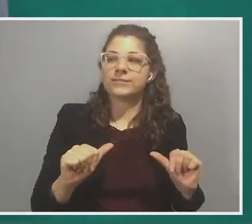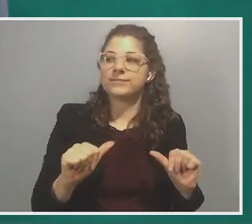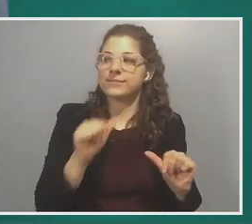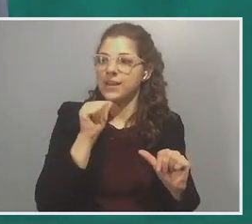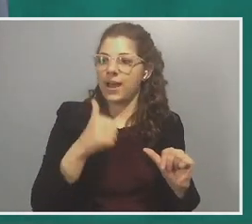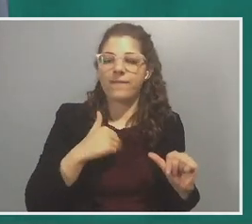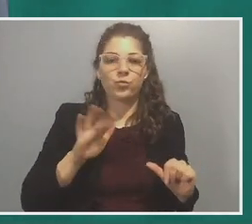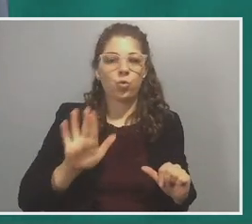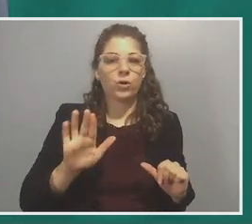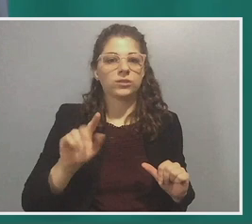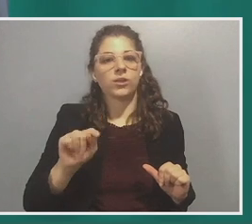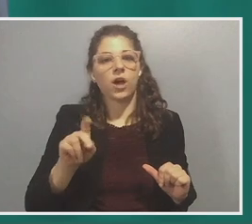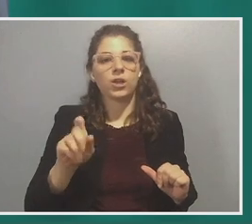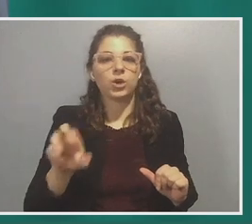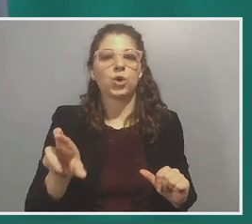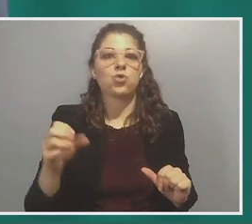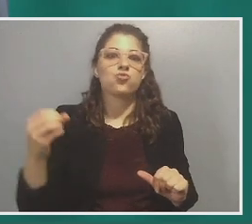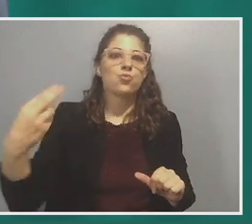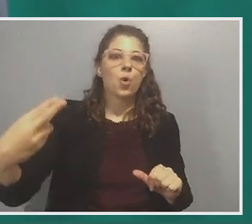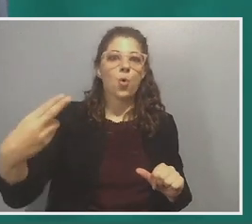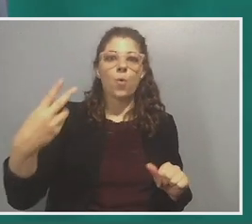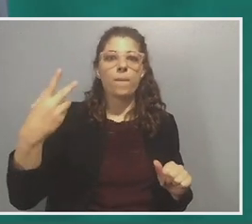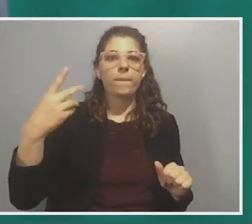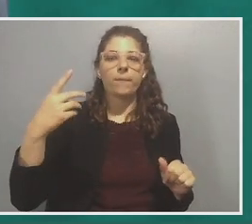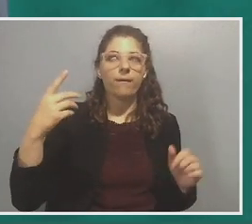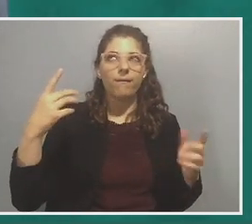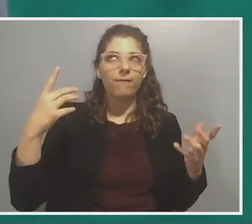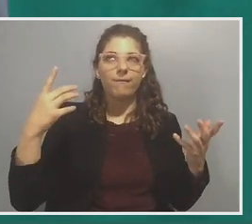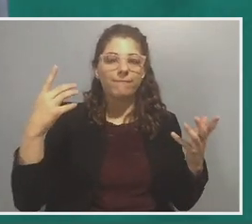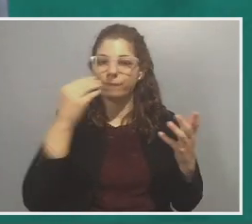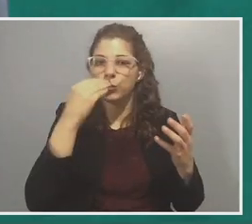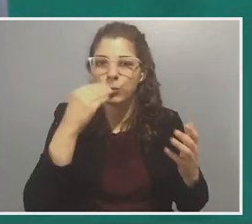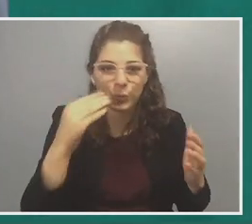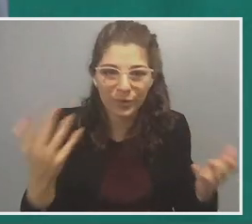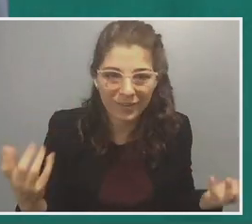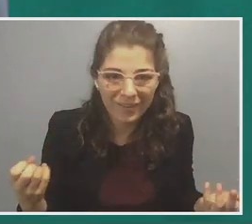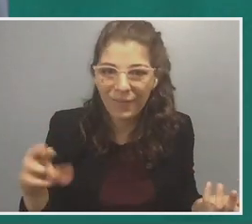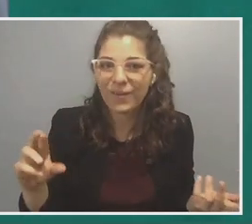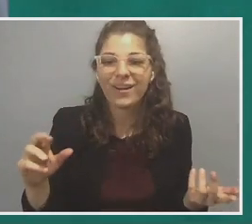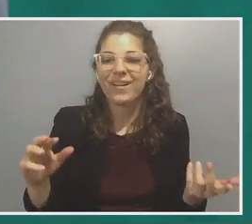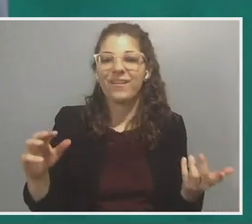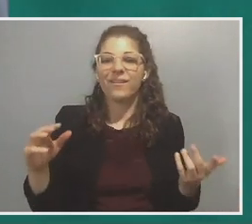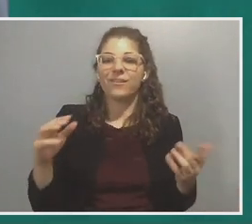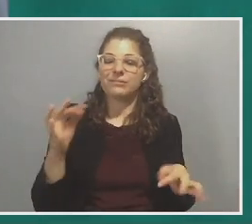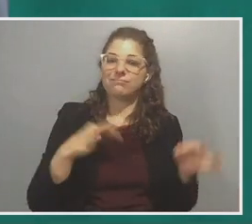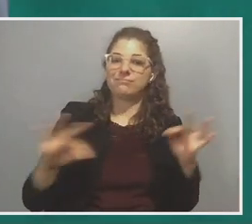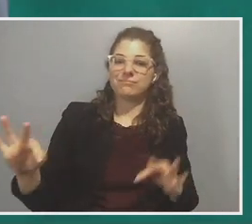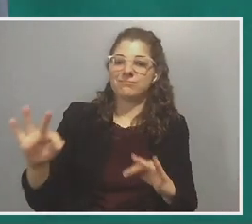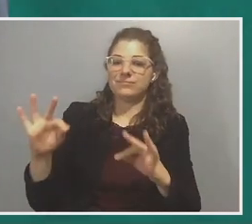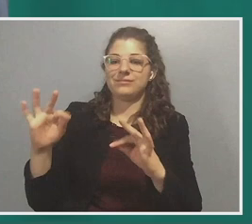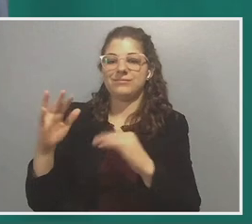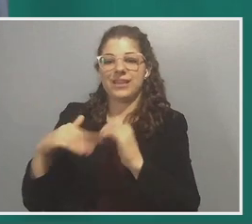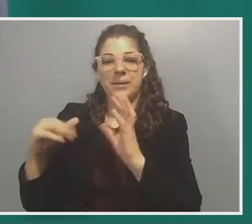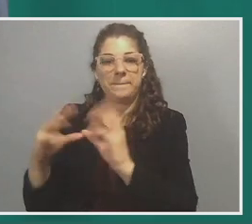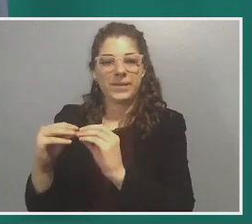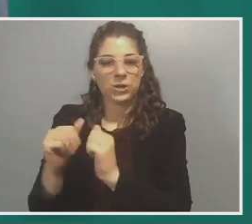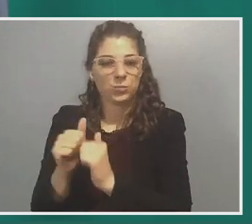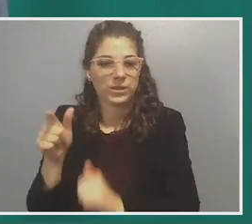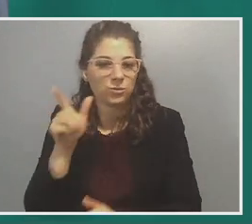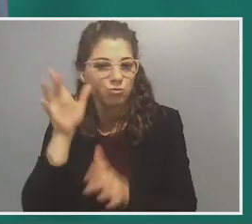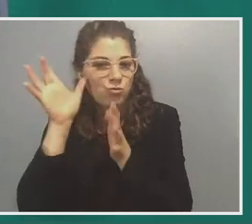toddler throw macaroni across the table. Right. Or like being able to have a meaningful exchange with, um, my parents. So I wanted to,